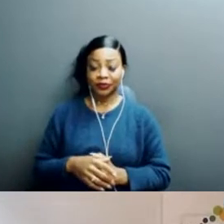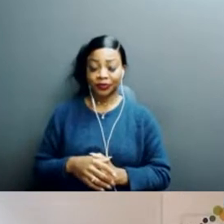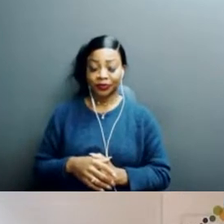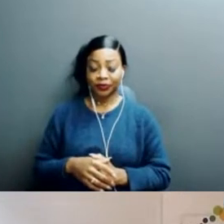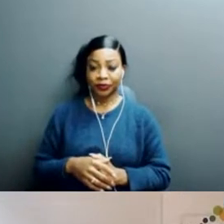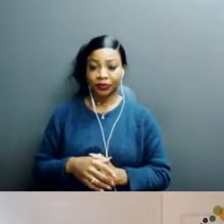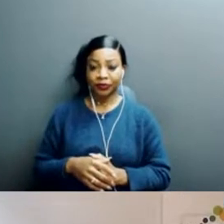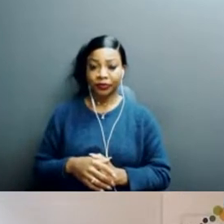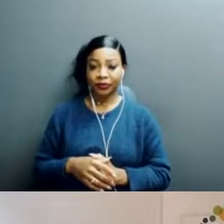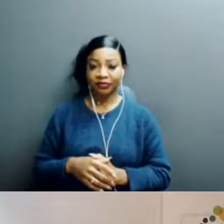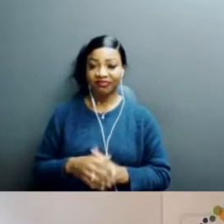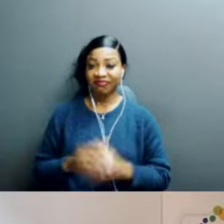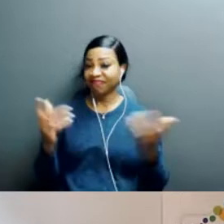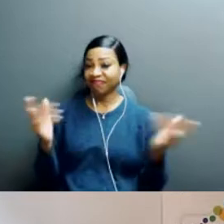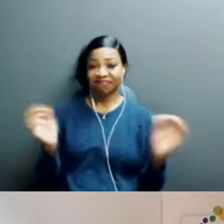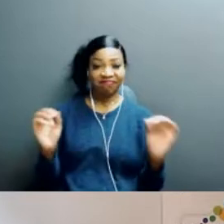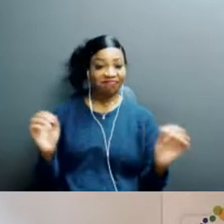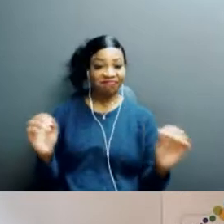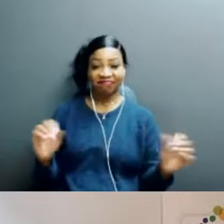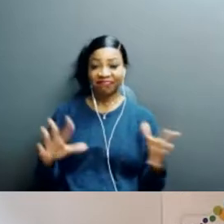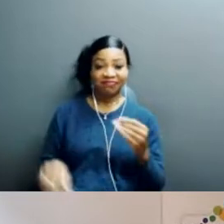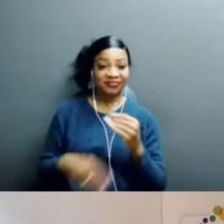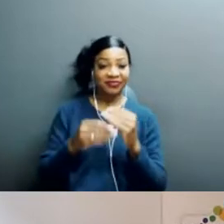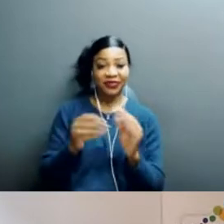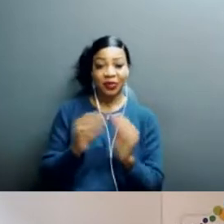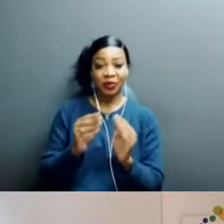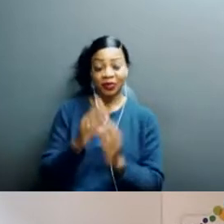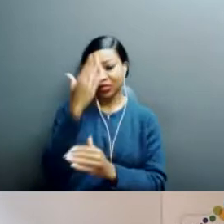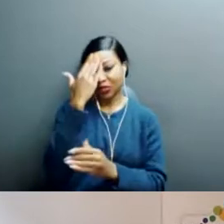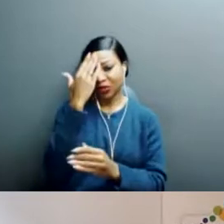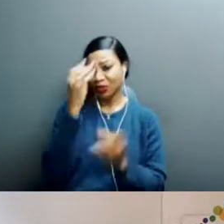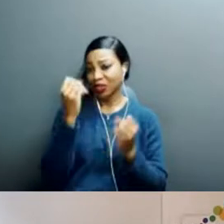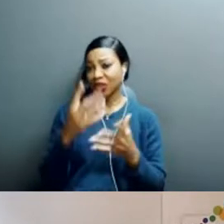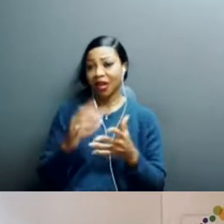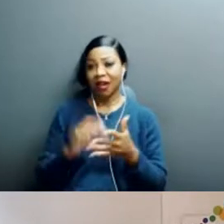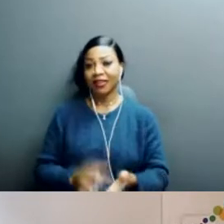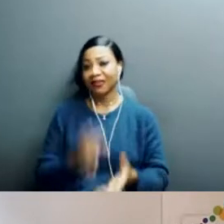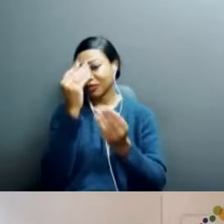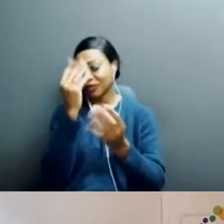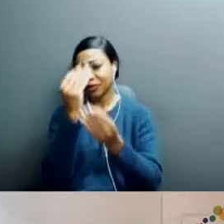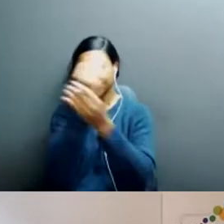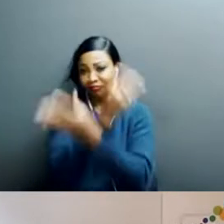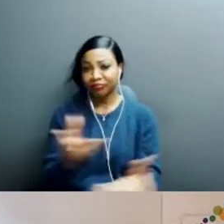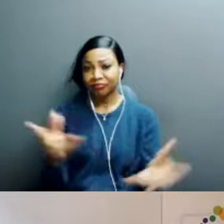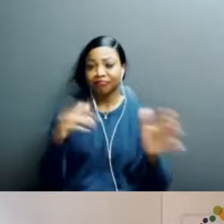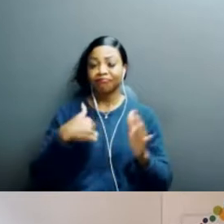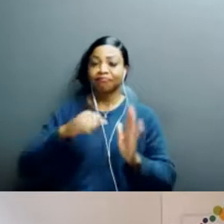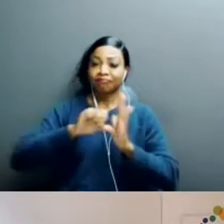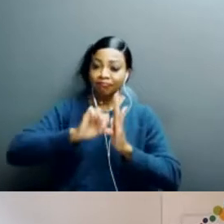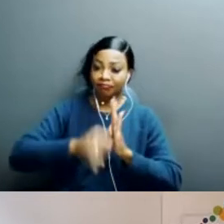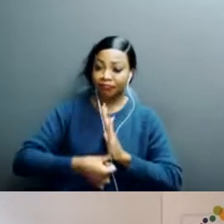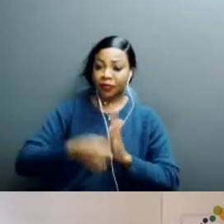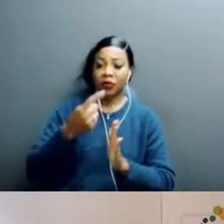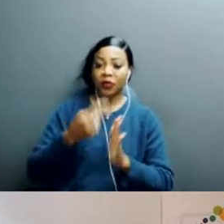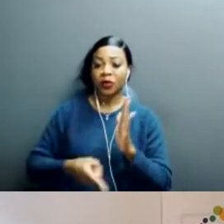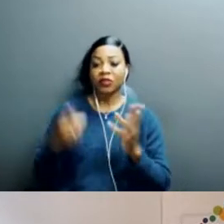Again, not much else to add. think it was a wonderful conversation. I know there was so much shared, so I would just emphasize kind of what, uh, we've been